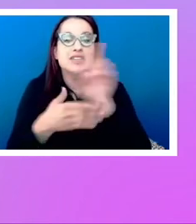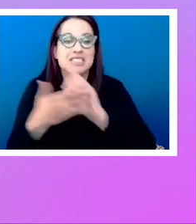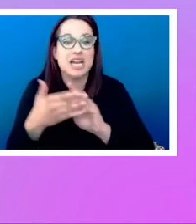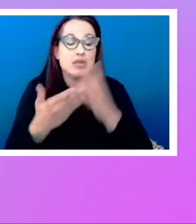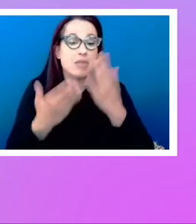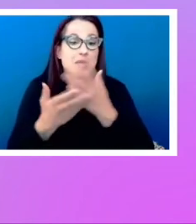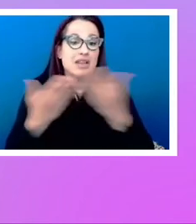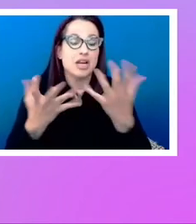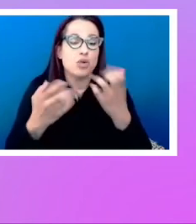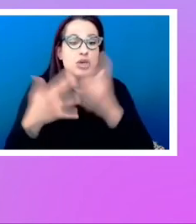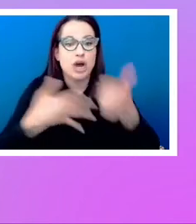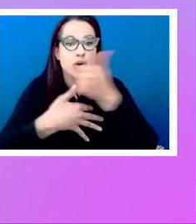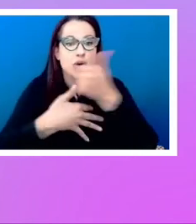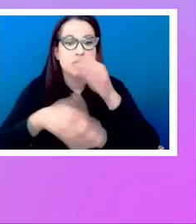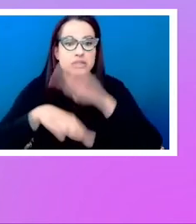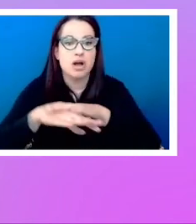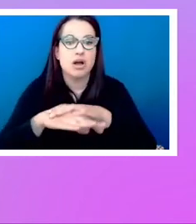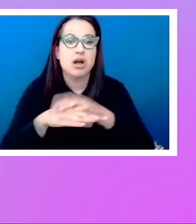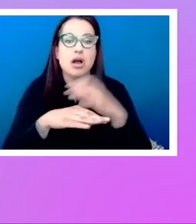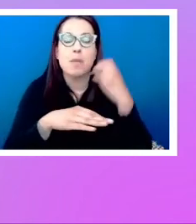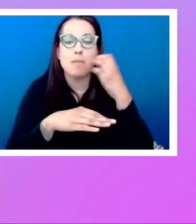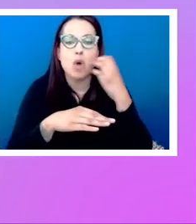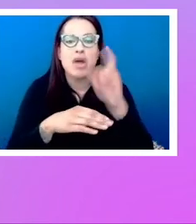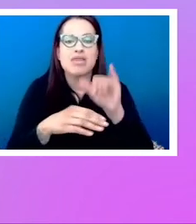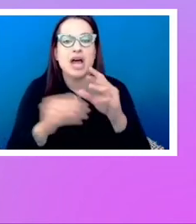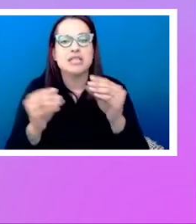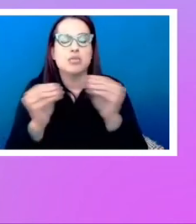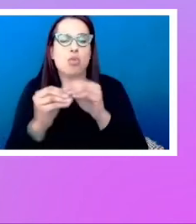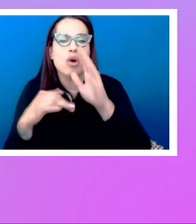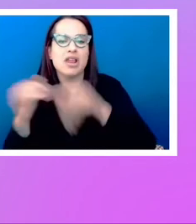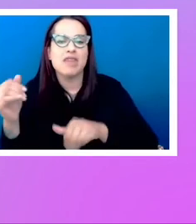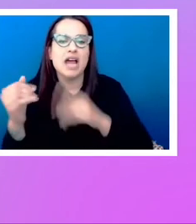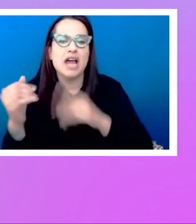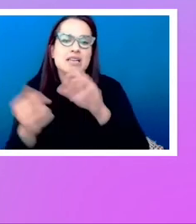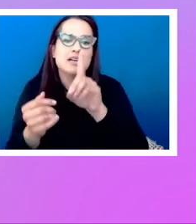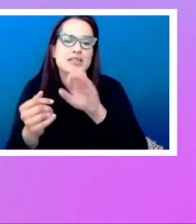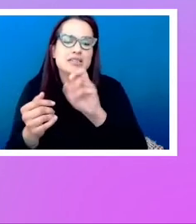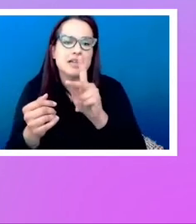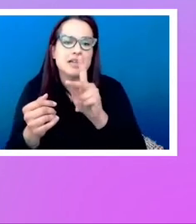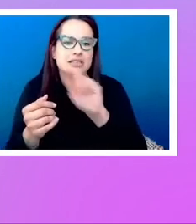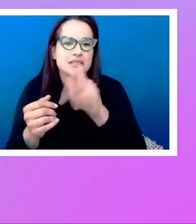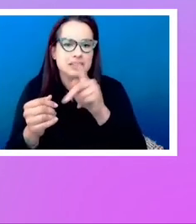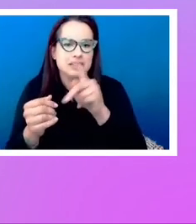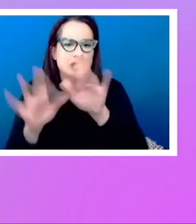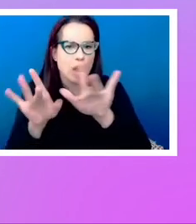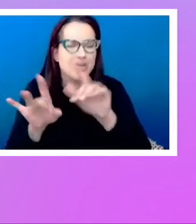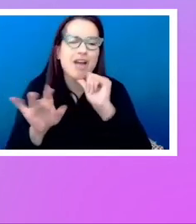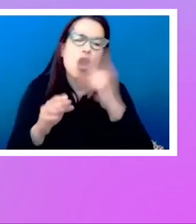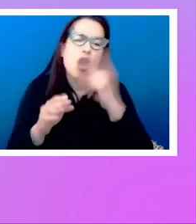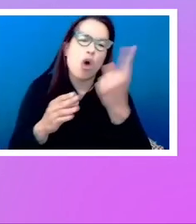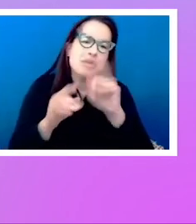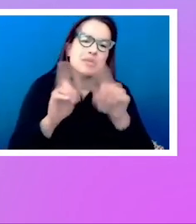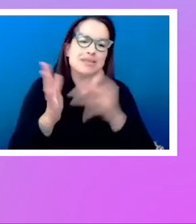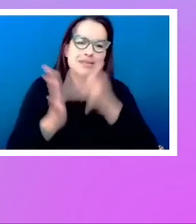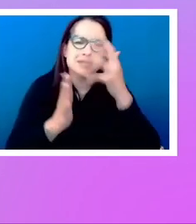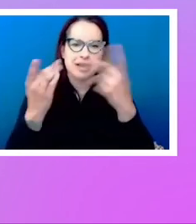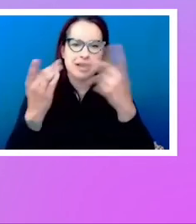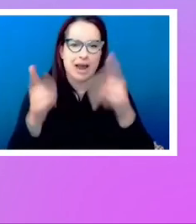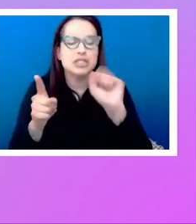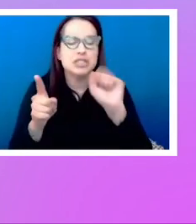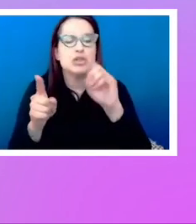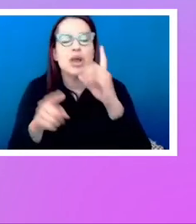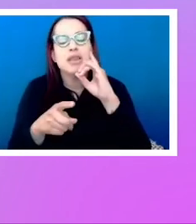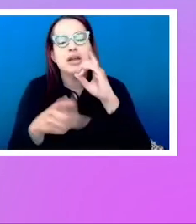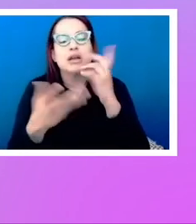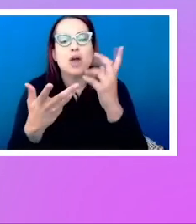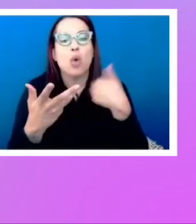on mobile is very different to the thing you want to prioritize on the desktop. It's not always the case, but it's sometimes the case. And so I think, you